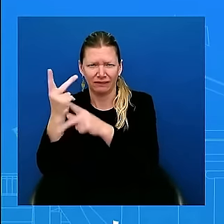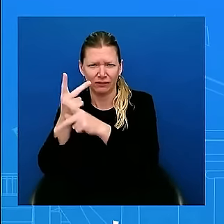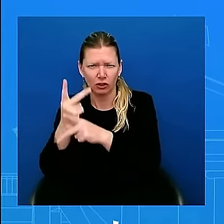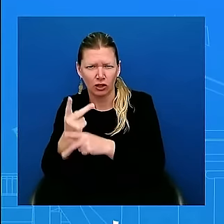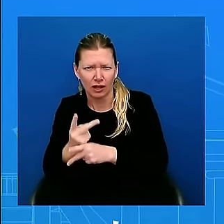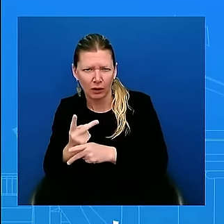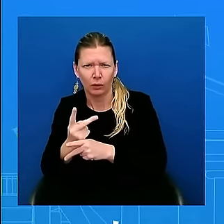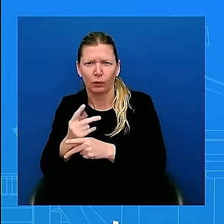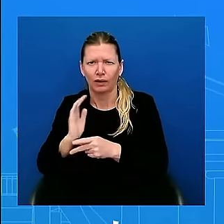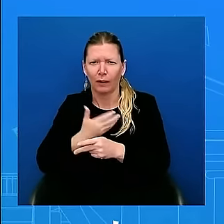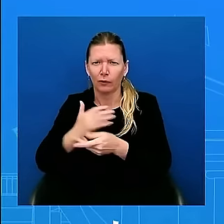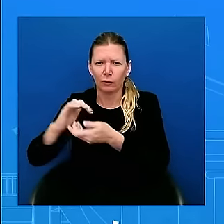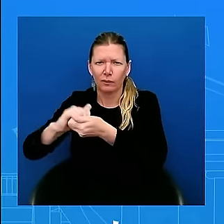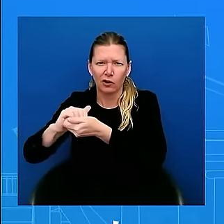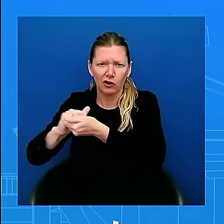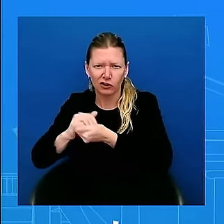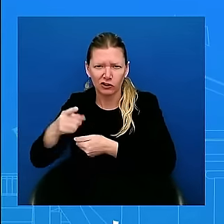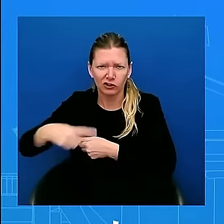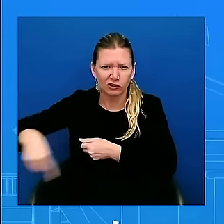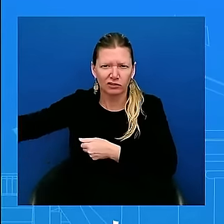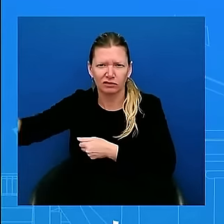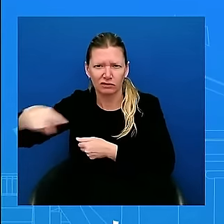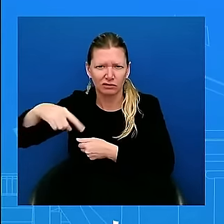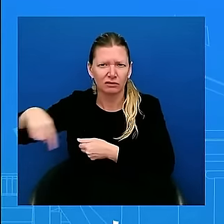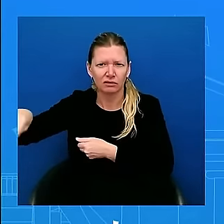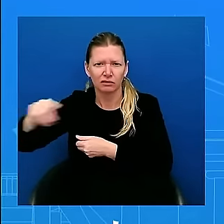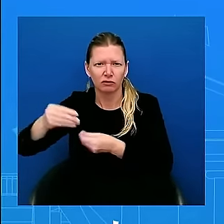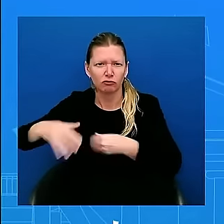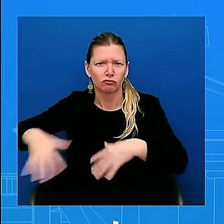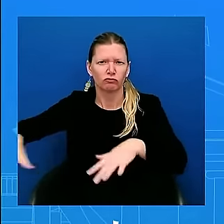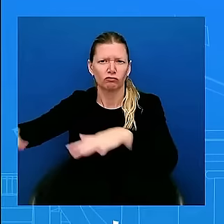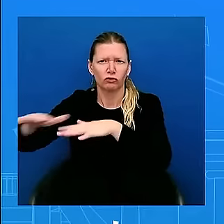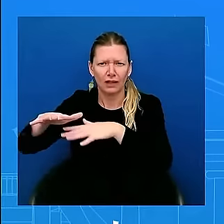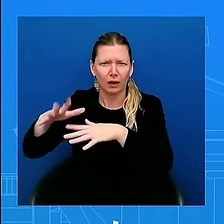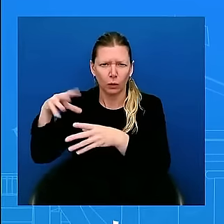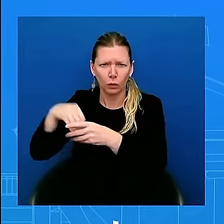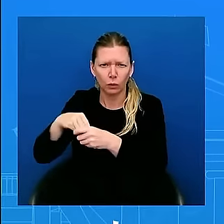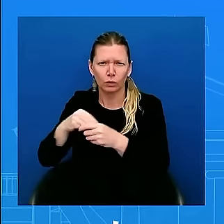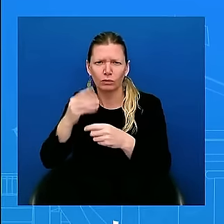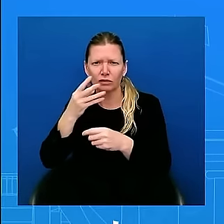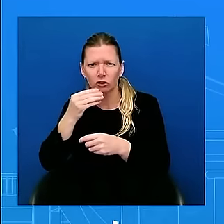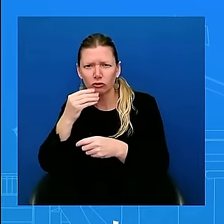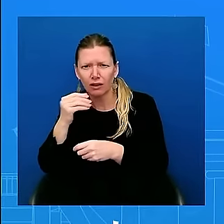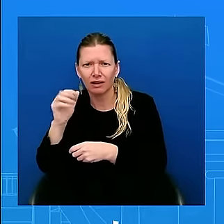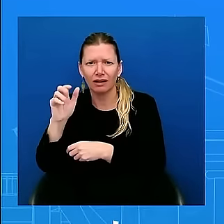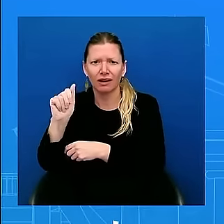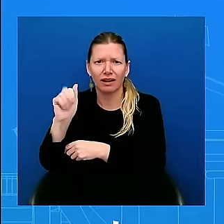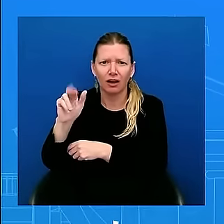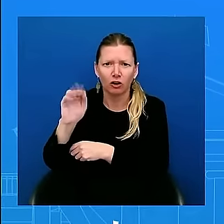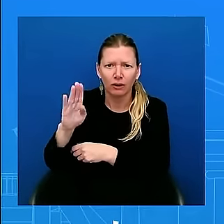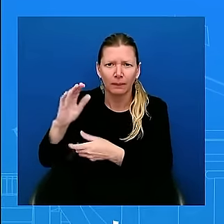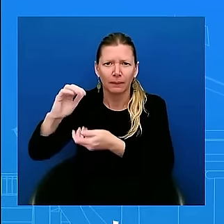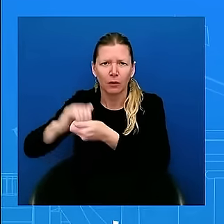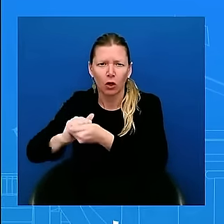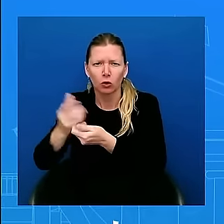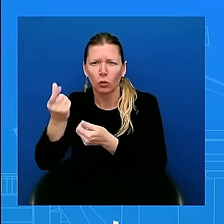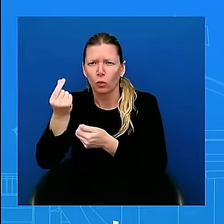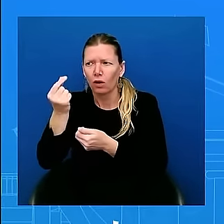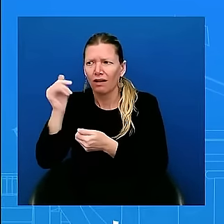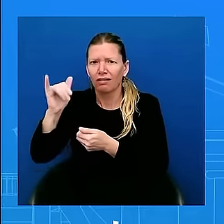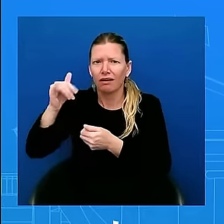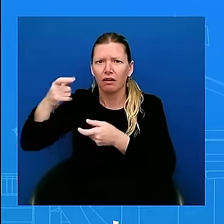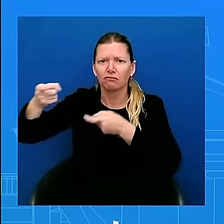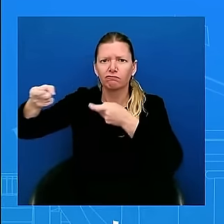what does governance look like when the war is over and how are the aspirations of the people of Gaza actually met by